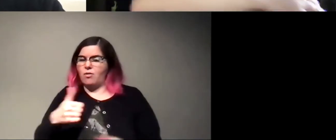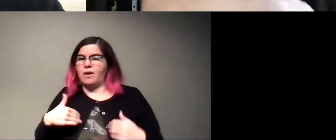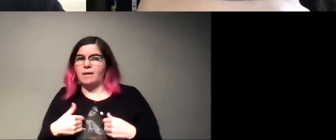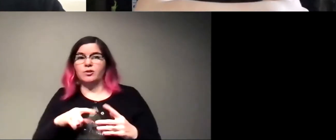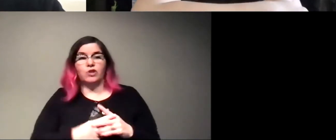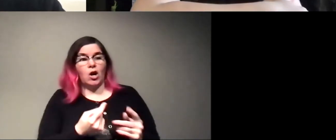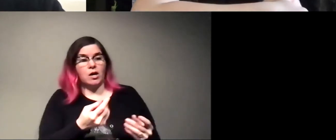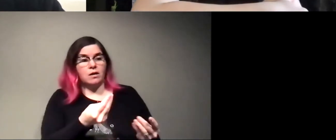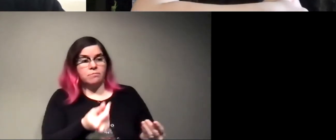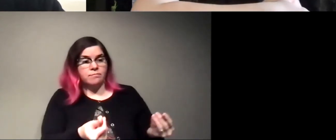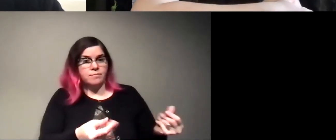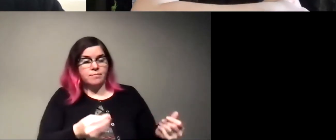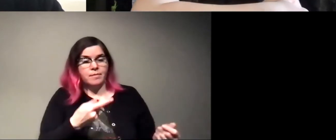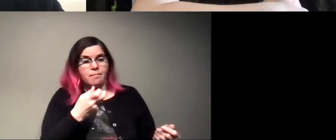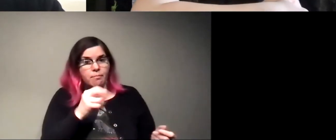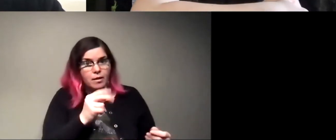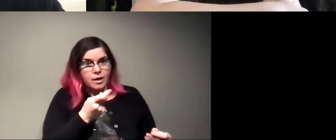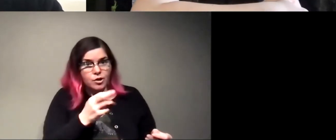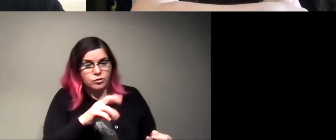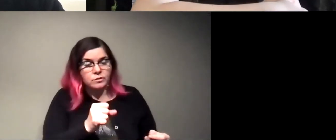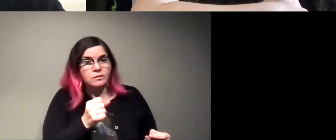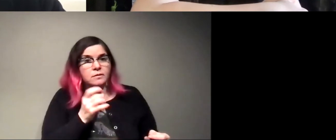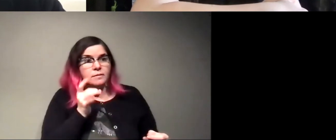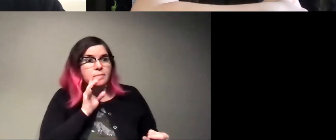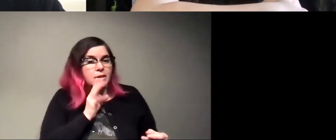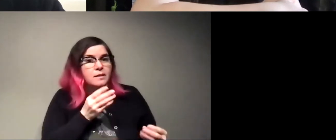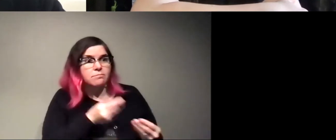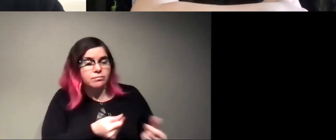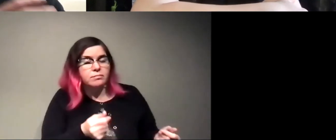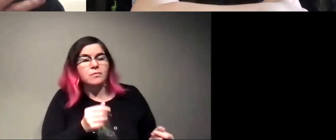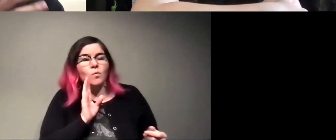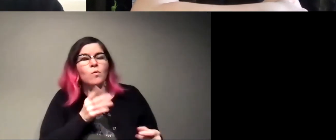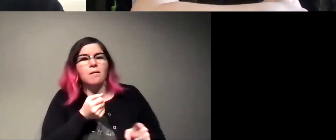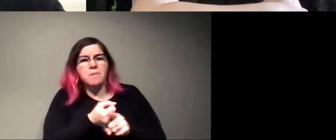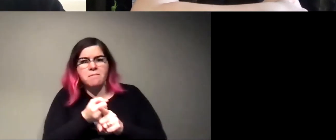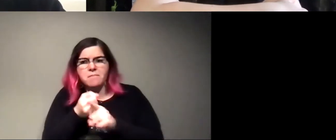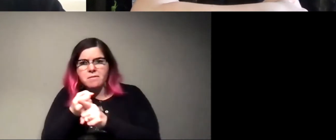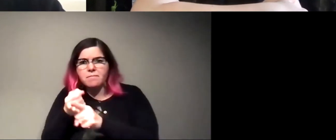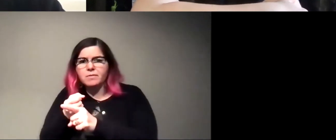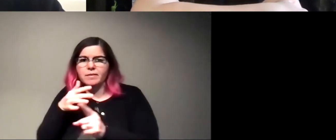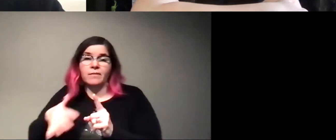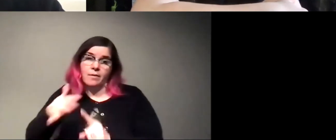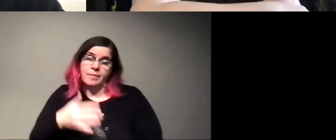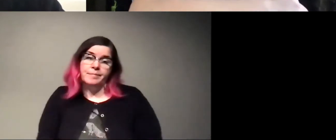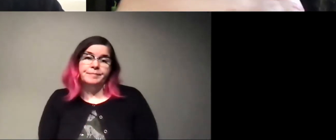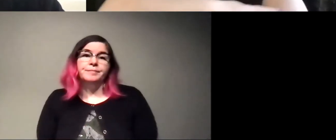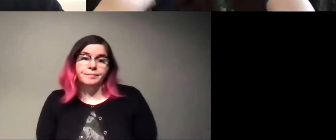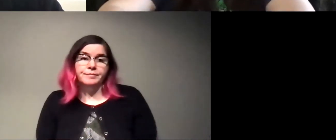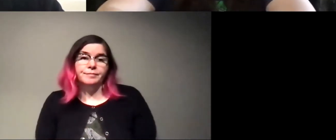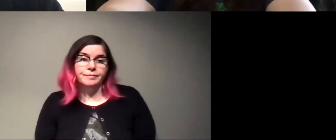start eliminating things like pollen, pollinators, it has major cascading effects on the, the environment. Right.